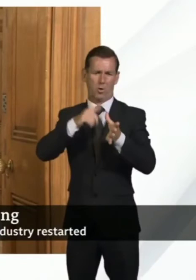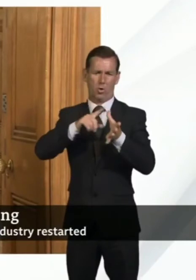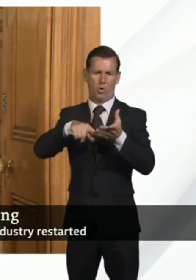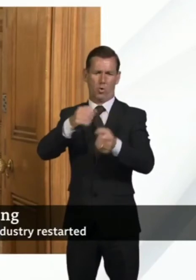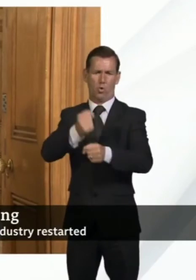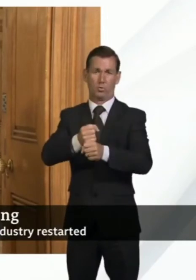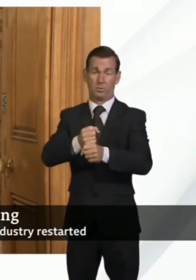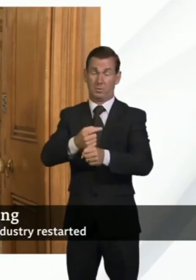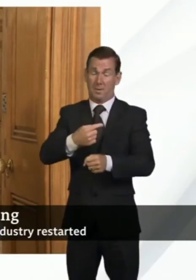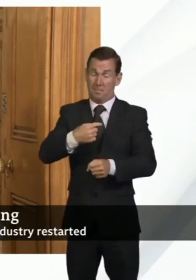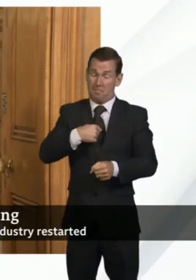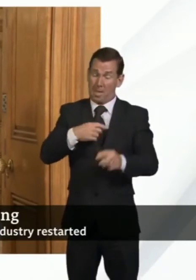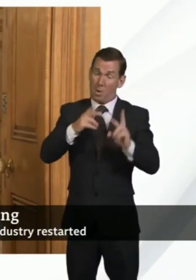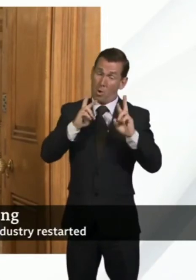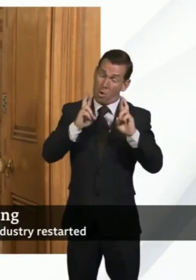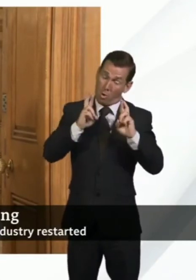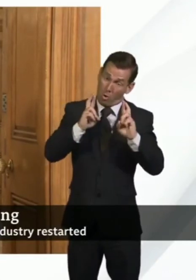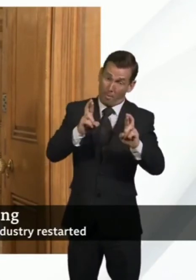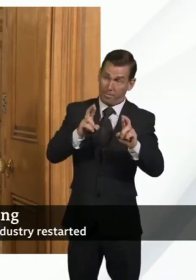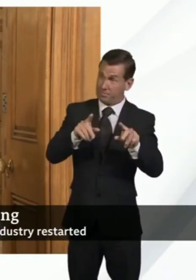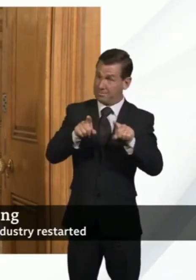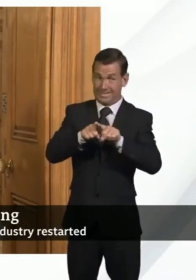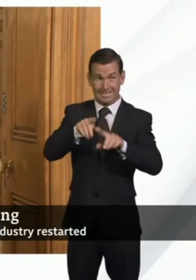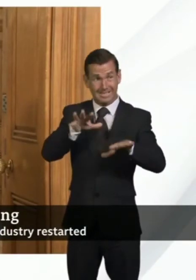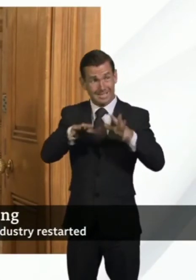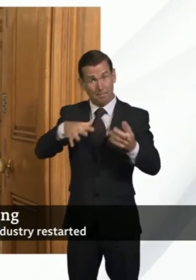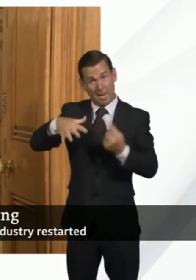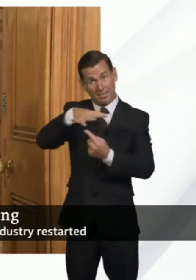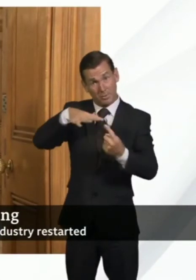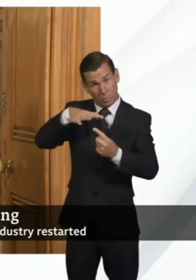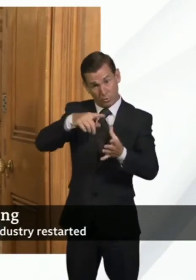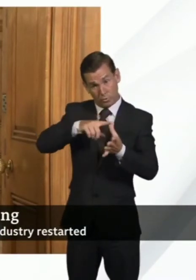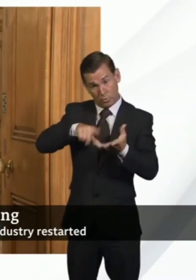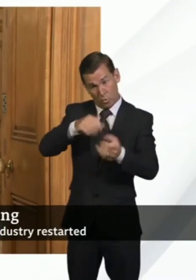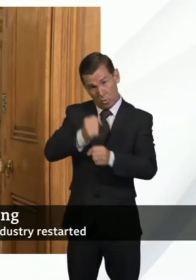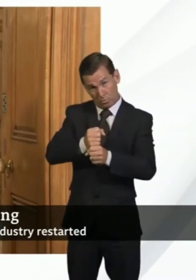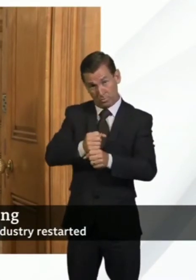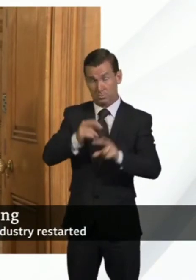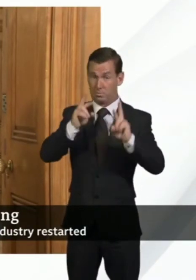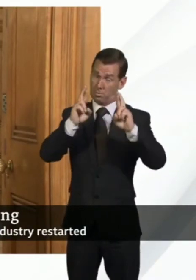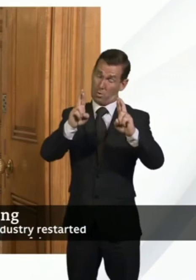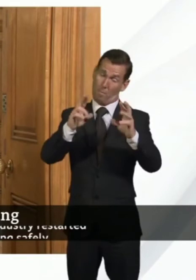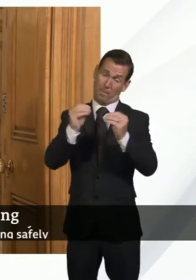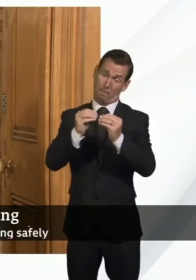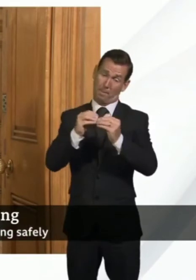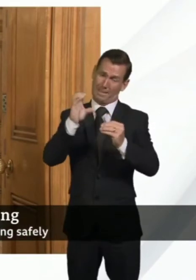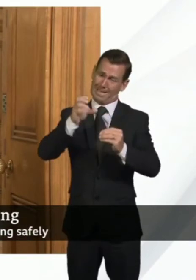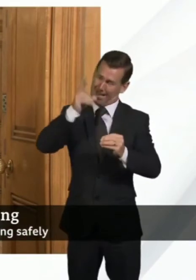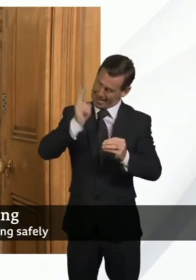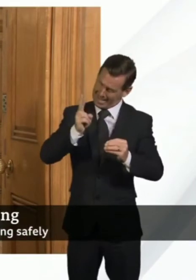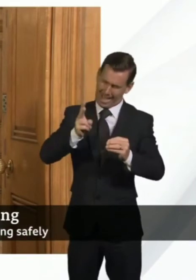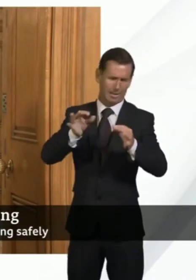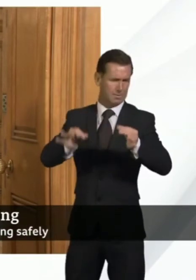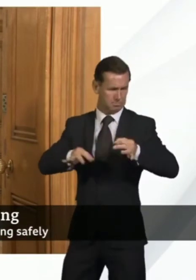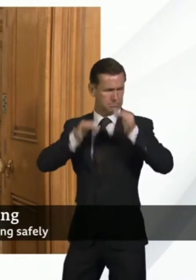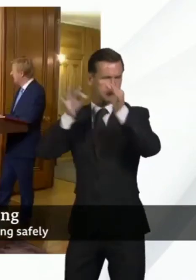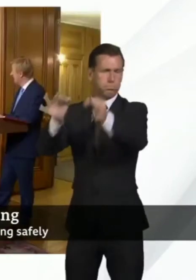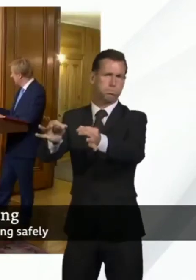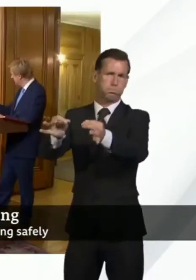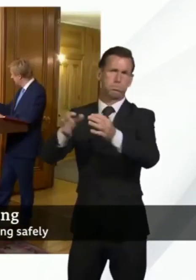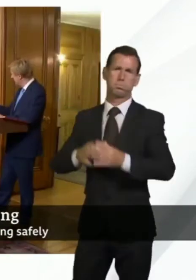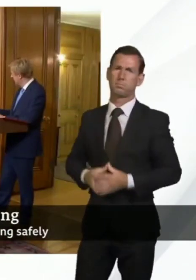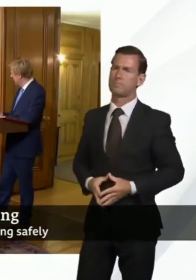I very much hope that if we are in the similar situation come the beginning of August the BBC will show similar flexibility again.